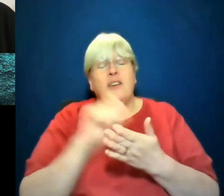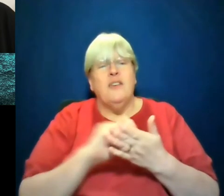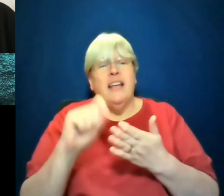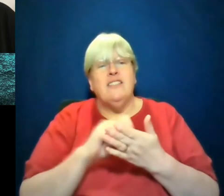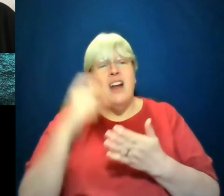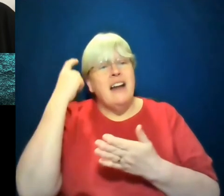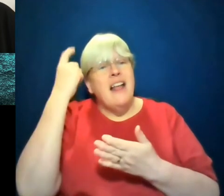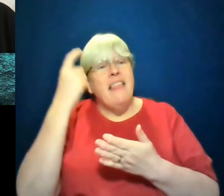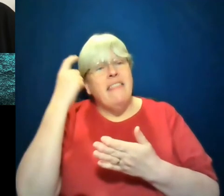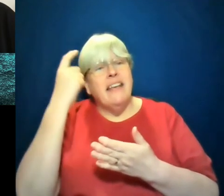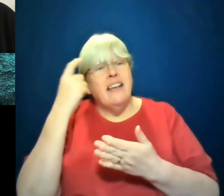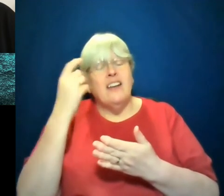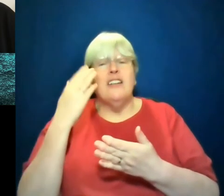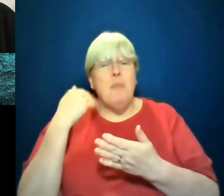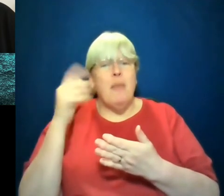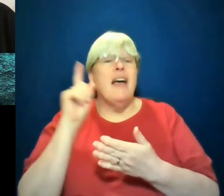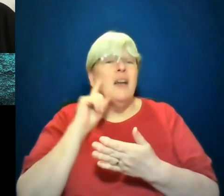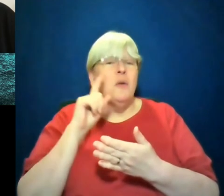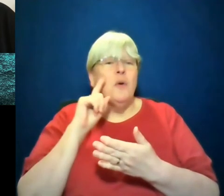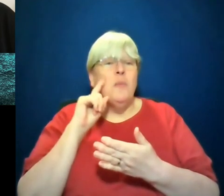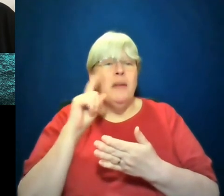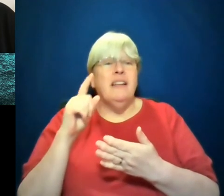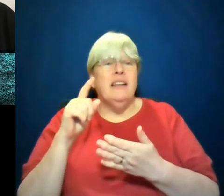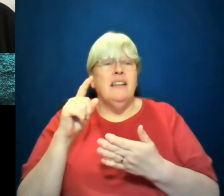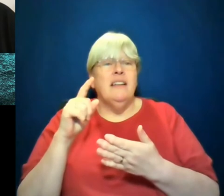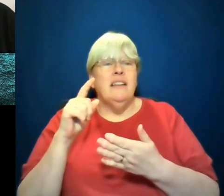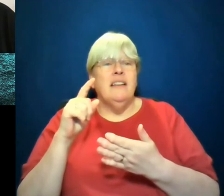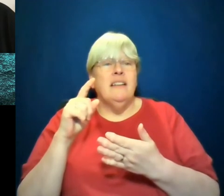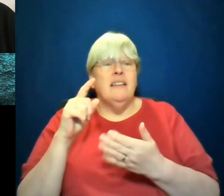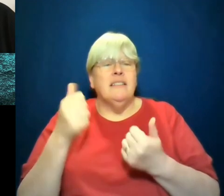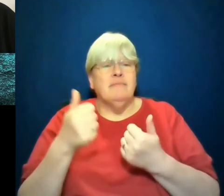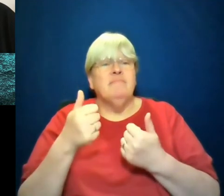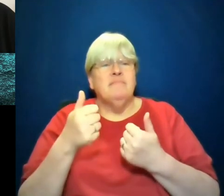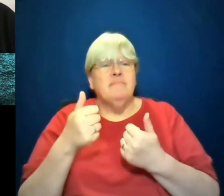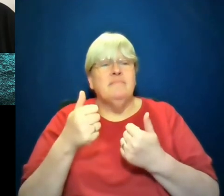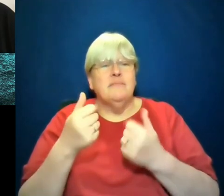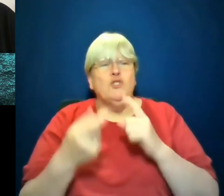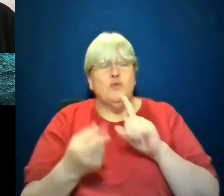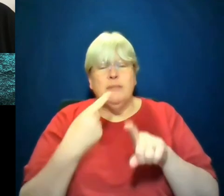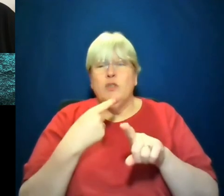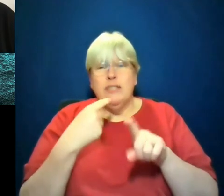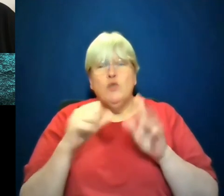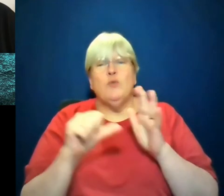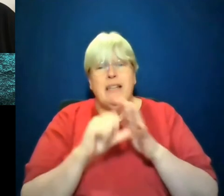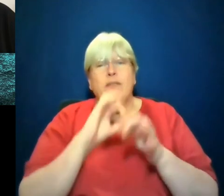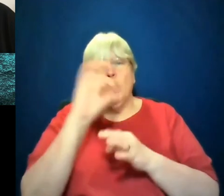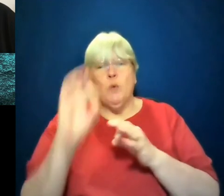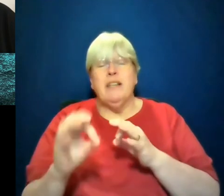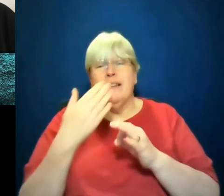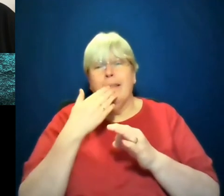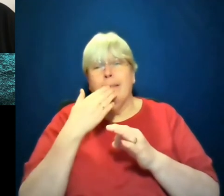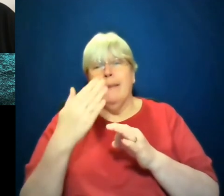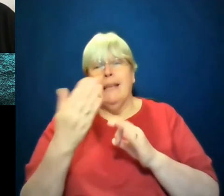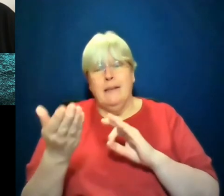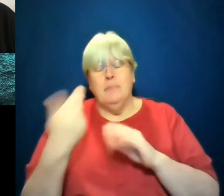and as a black woman, asked to come up with these responses to these really difficult questions, it leaves an impression. It's work.